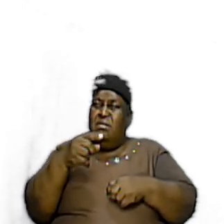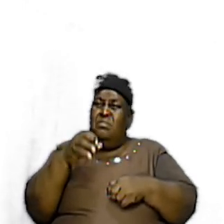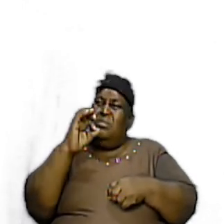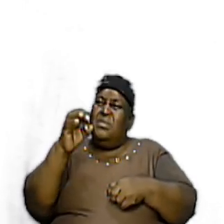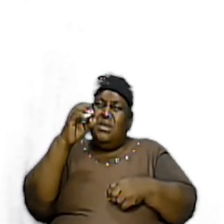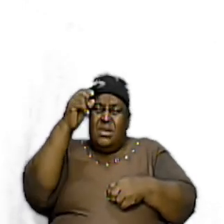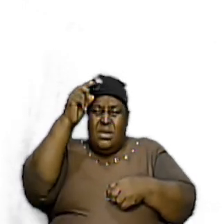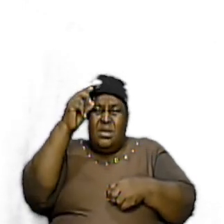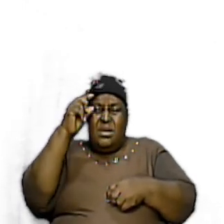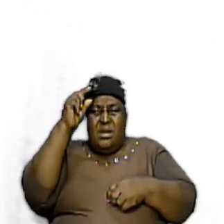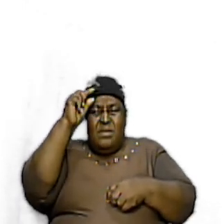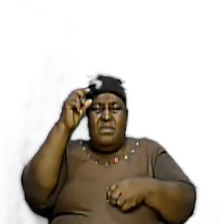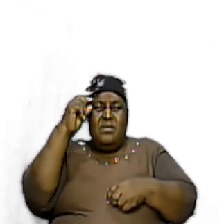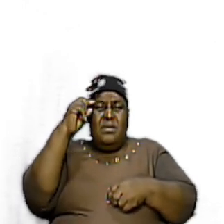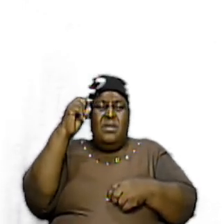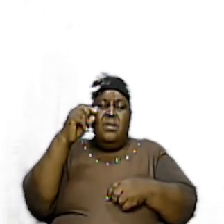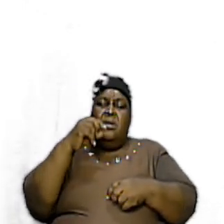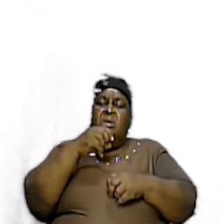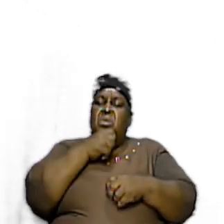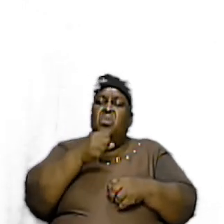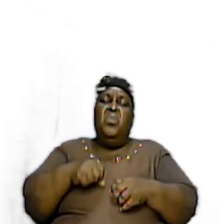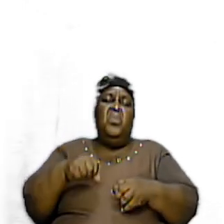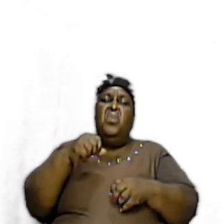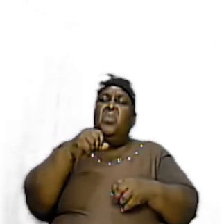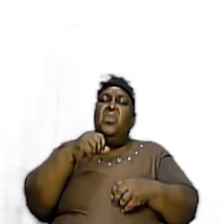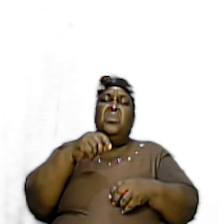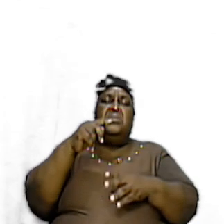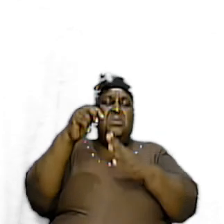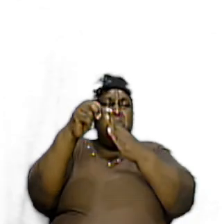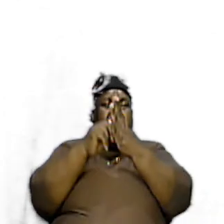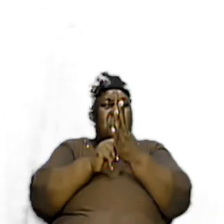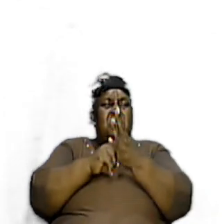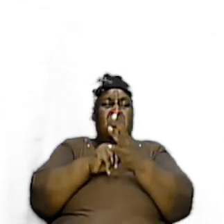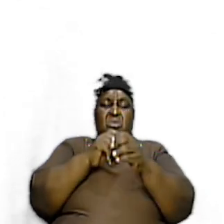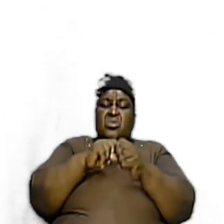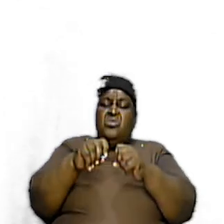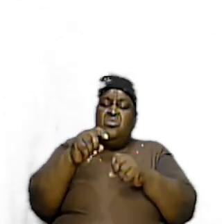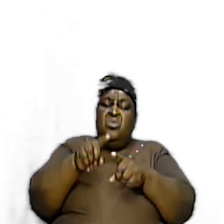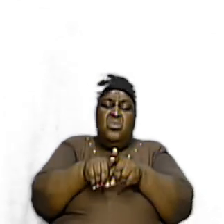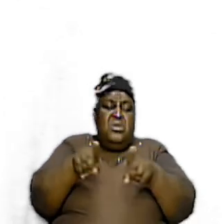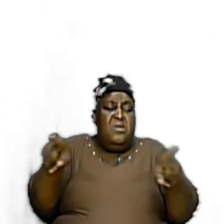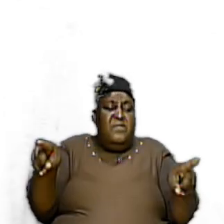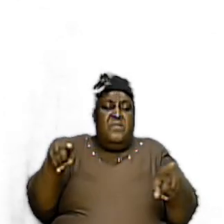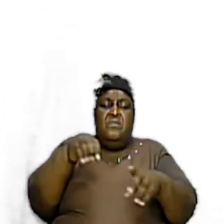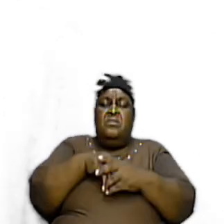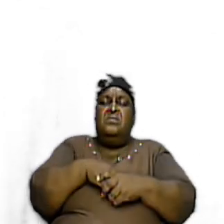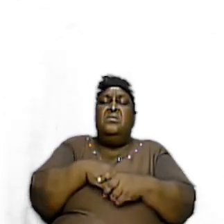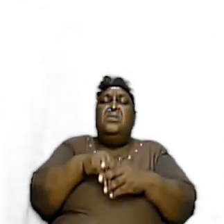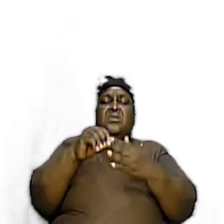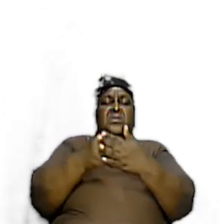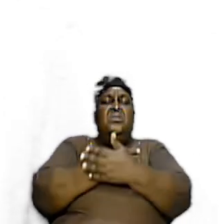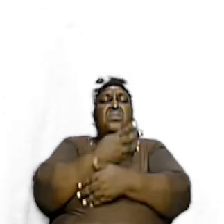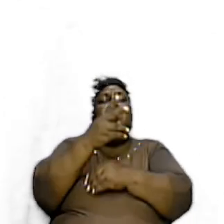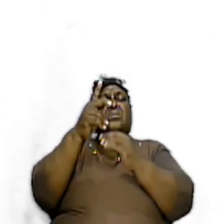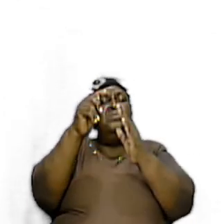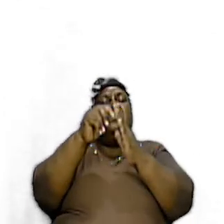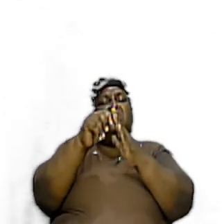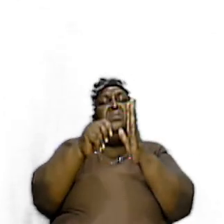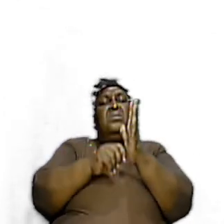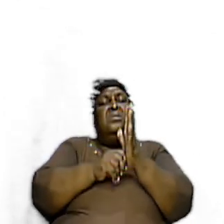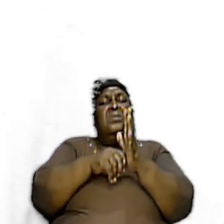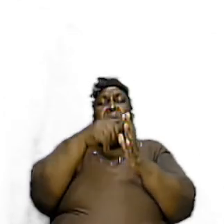that was in the Old Testament God required that but it's so different in the New Testament God has given us a lot of flexibility